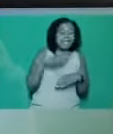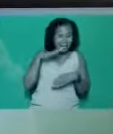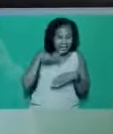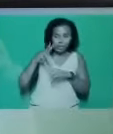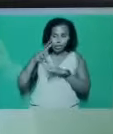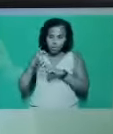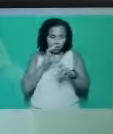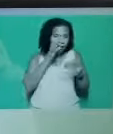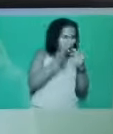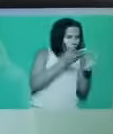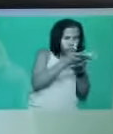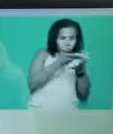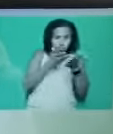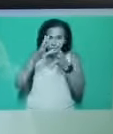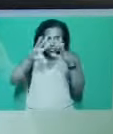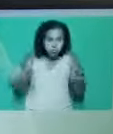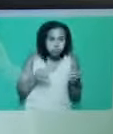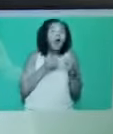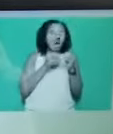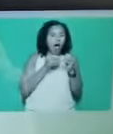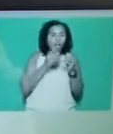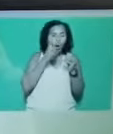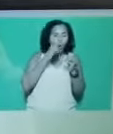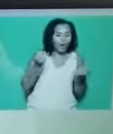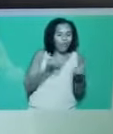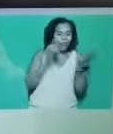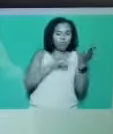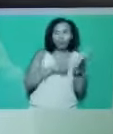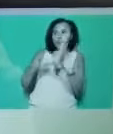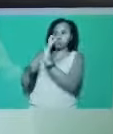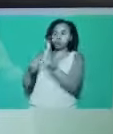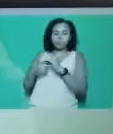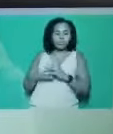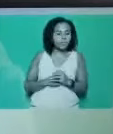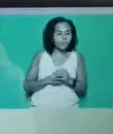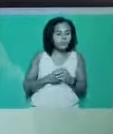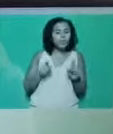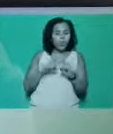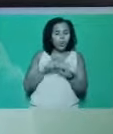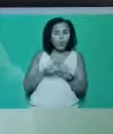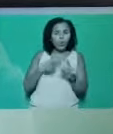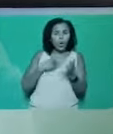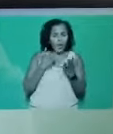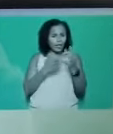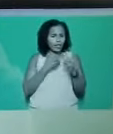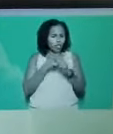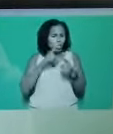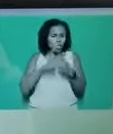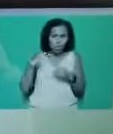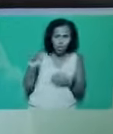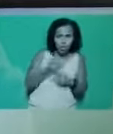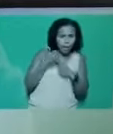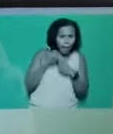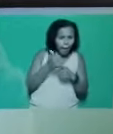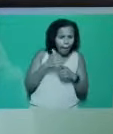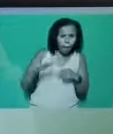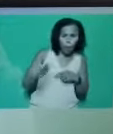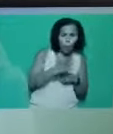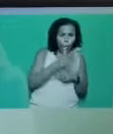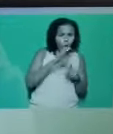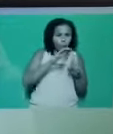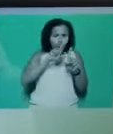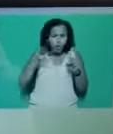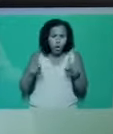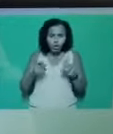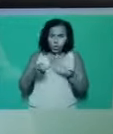freeze. The SGE must also encourage and support local government branches to organise rallies and protests of their choosing and depending